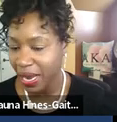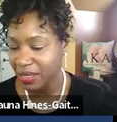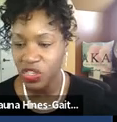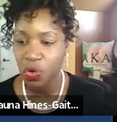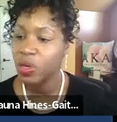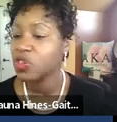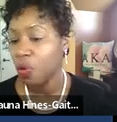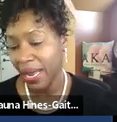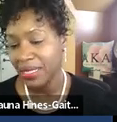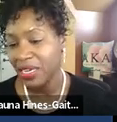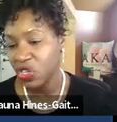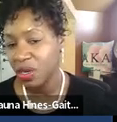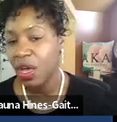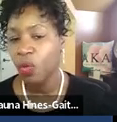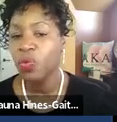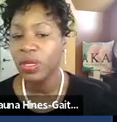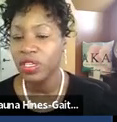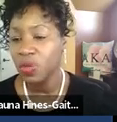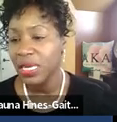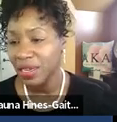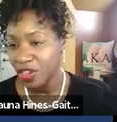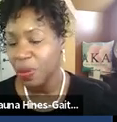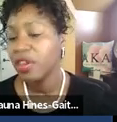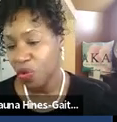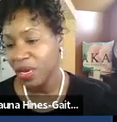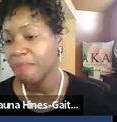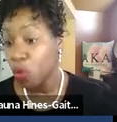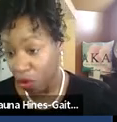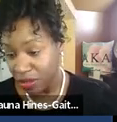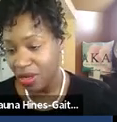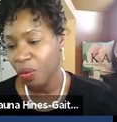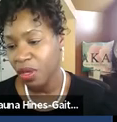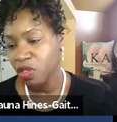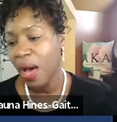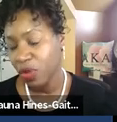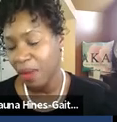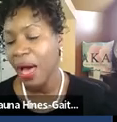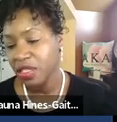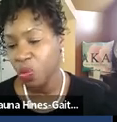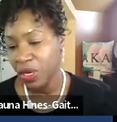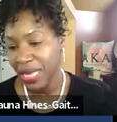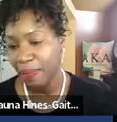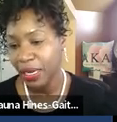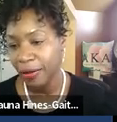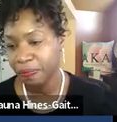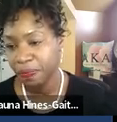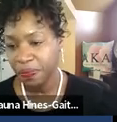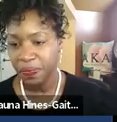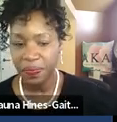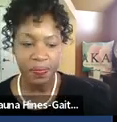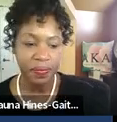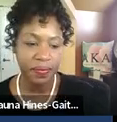national organization, a regional organization? We really do need you penetrating boards where those, where that policy work is happening.